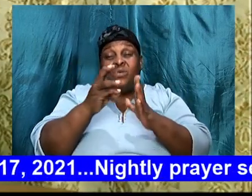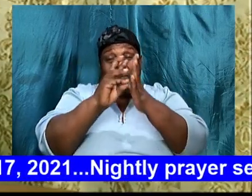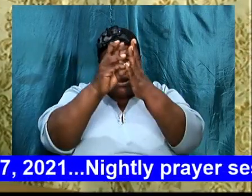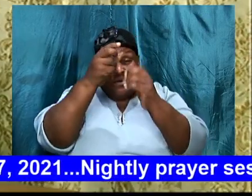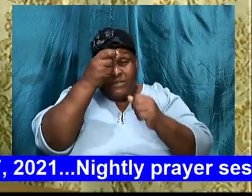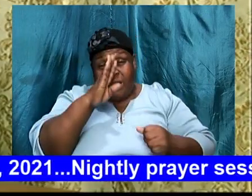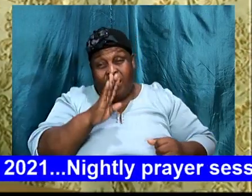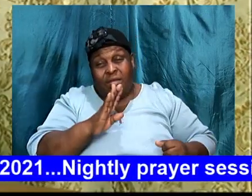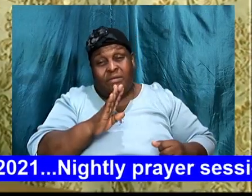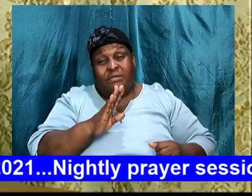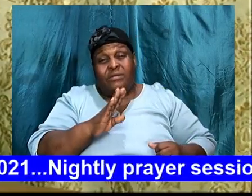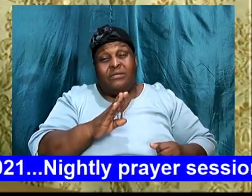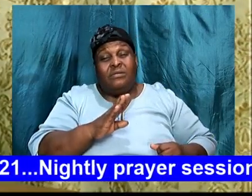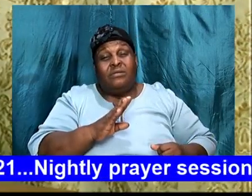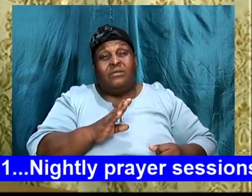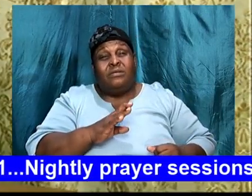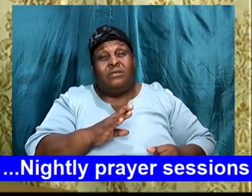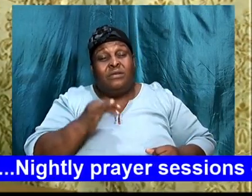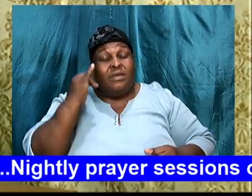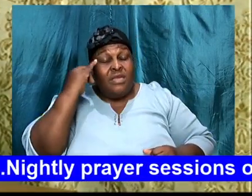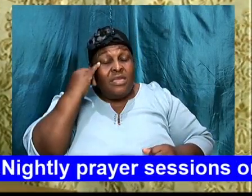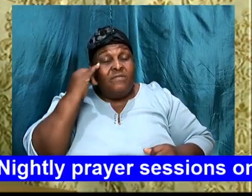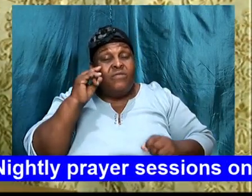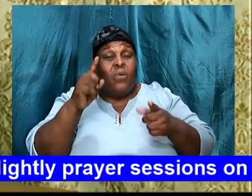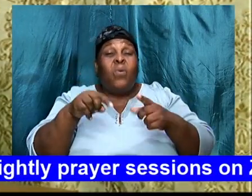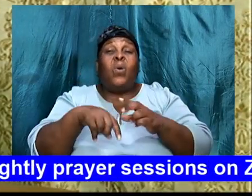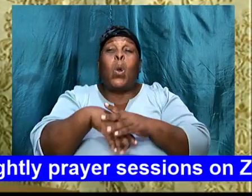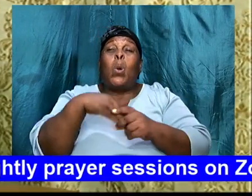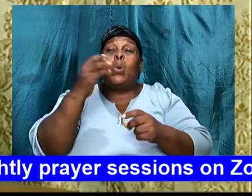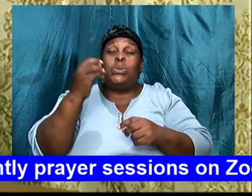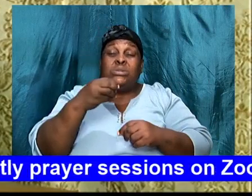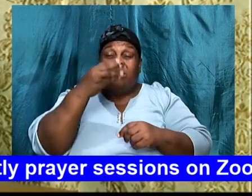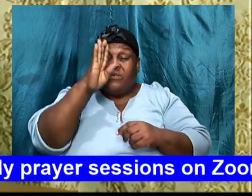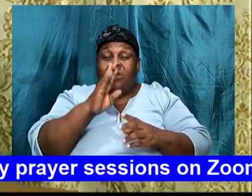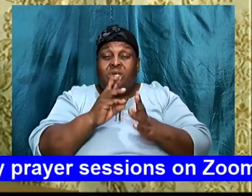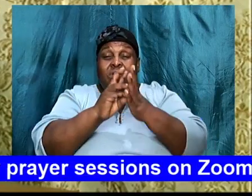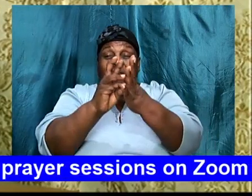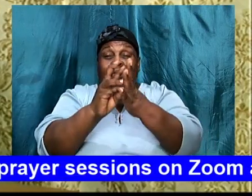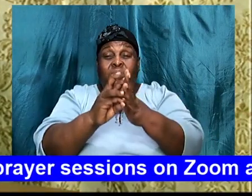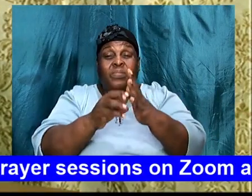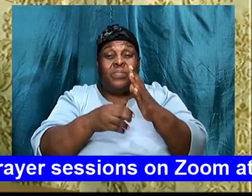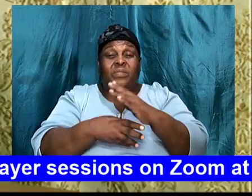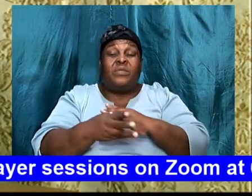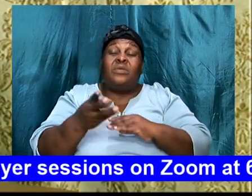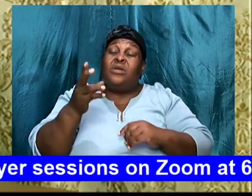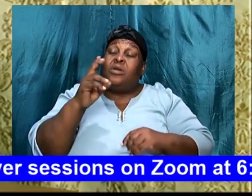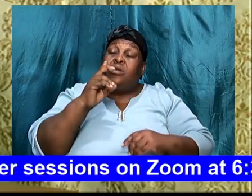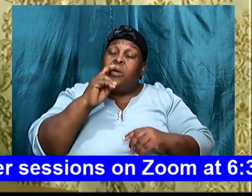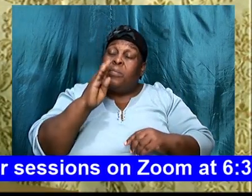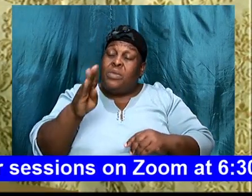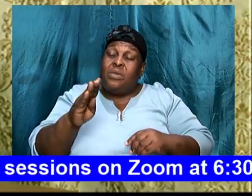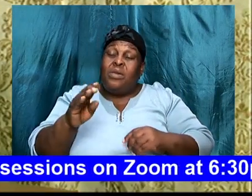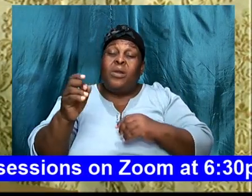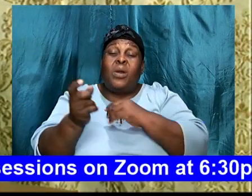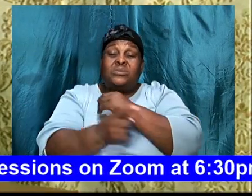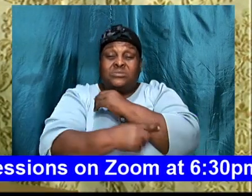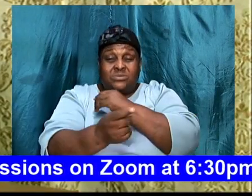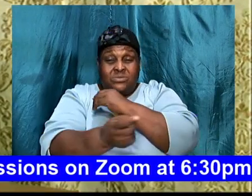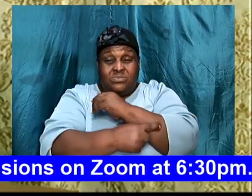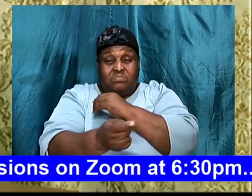5 and 6, if we, go out of God's will, there are going to be, consequences. Right?